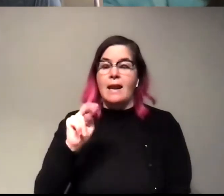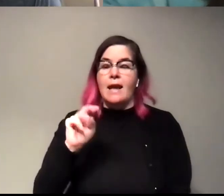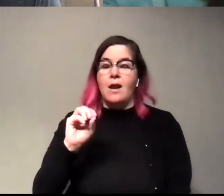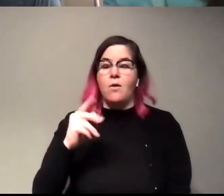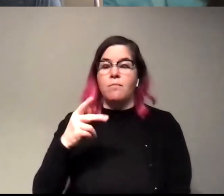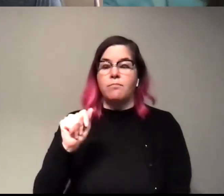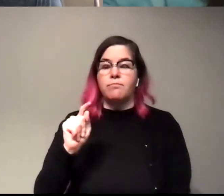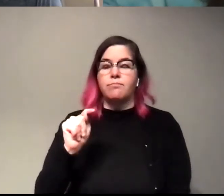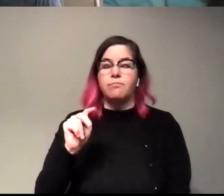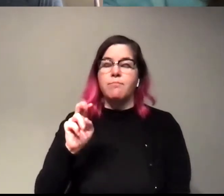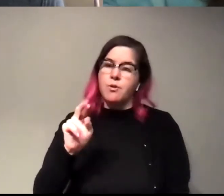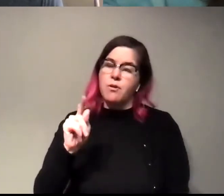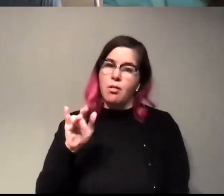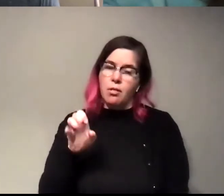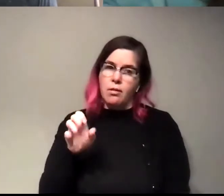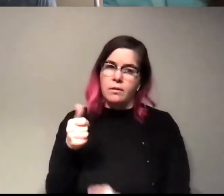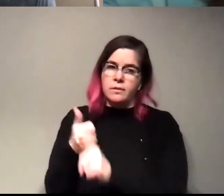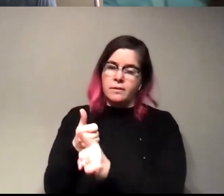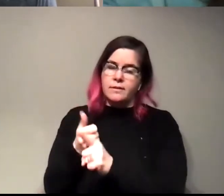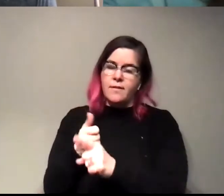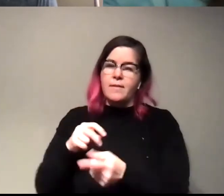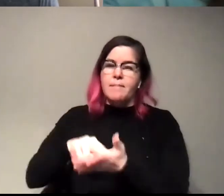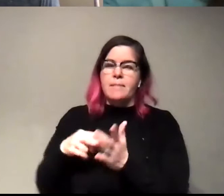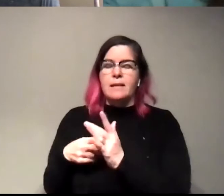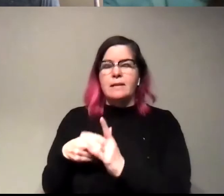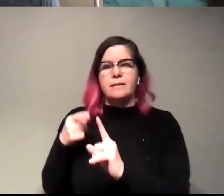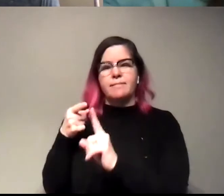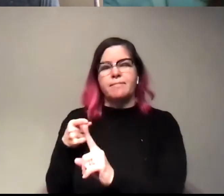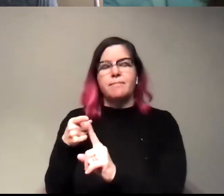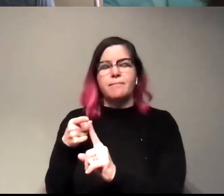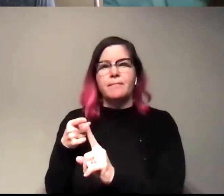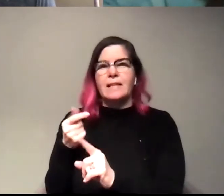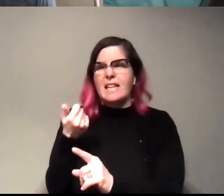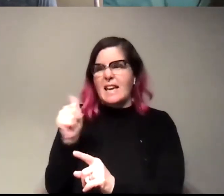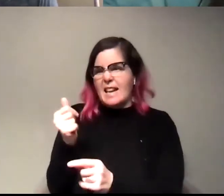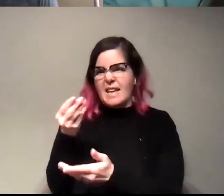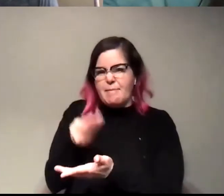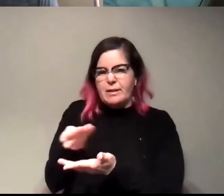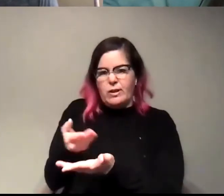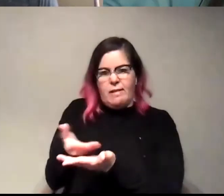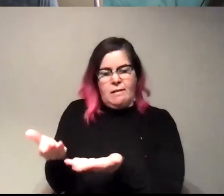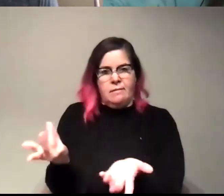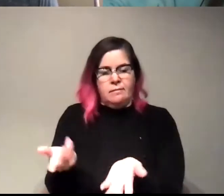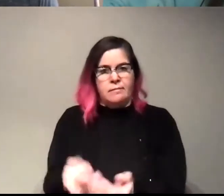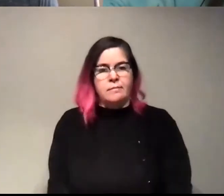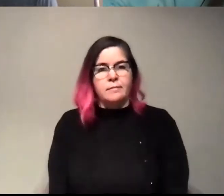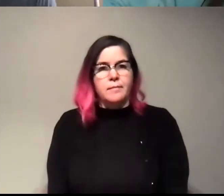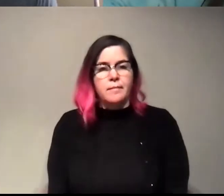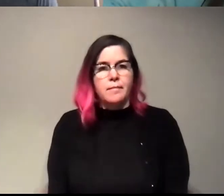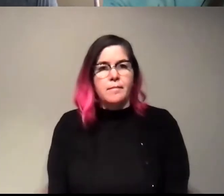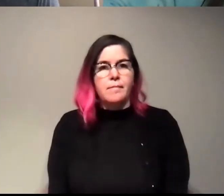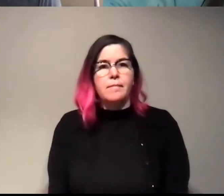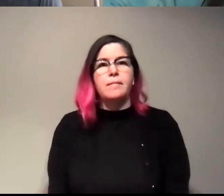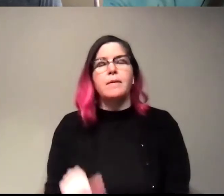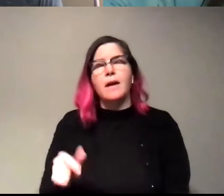um, basically is just like if any material, um, you know, you can